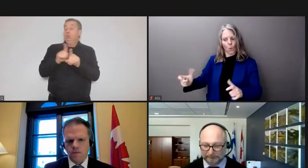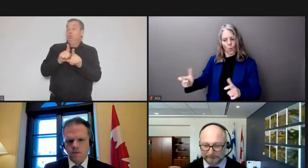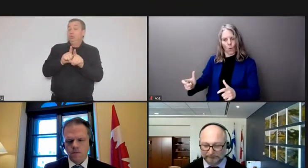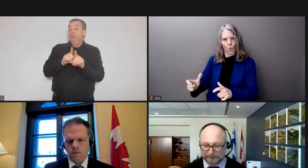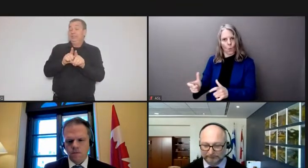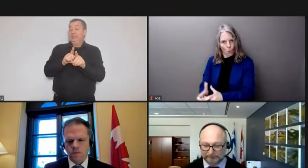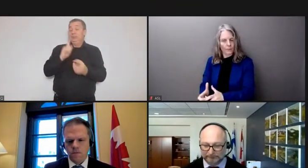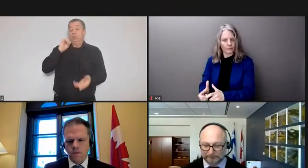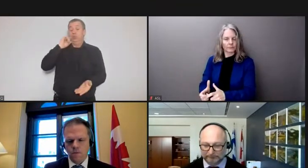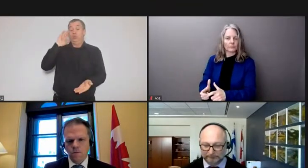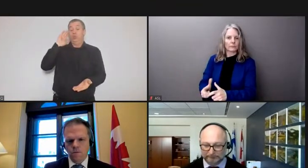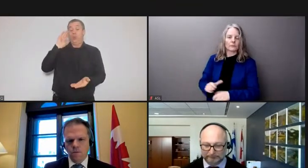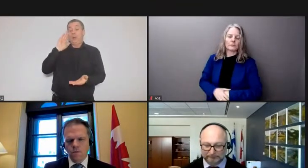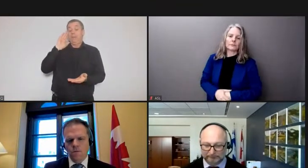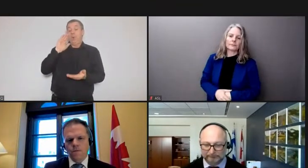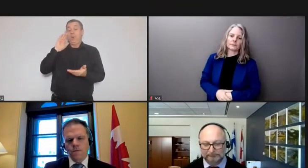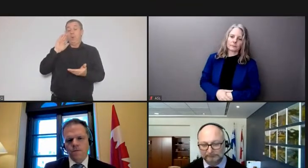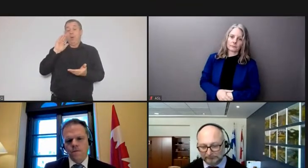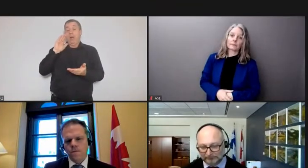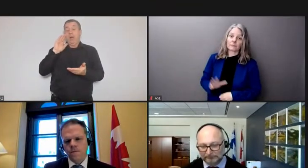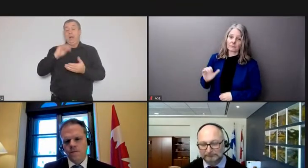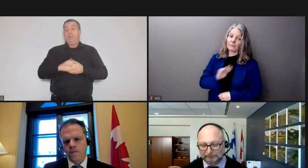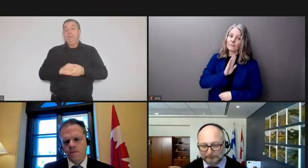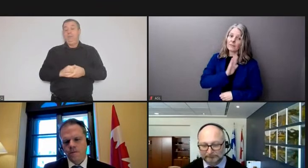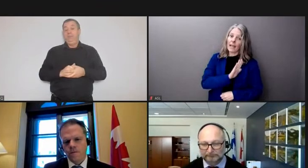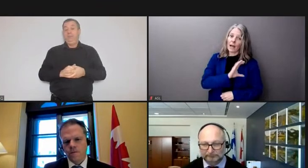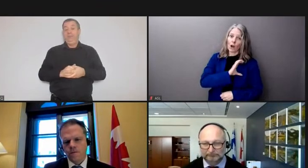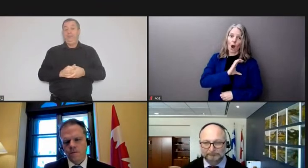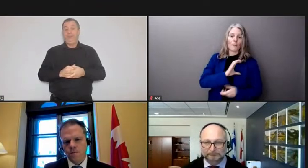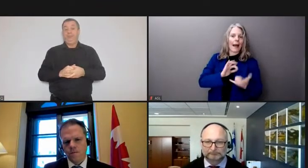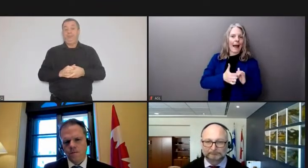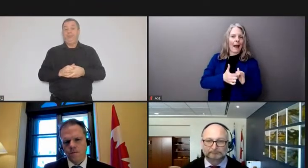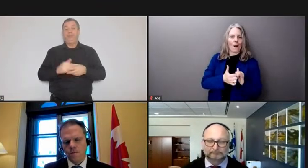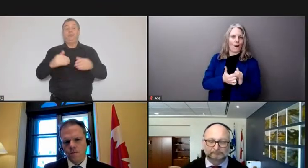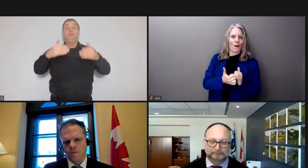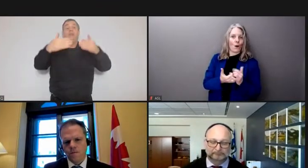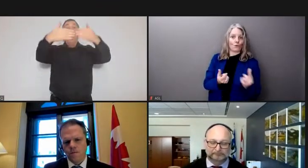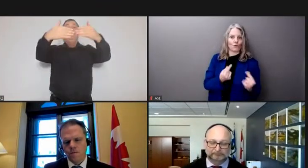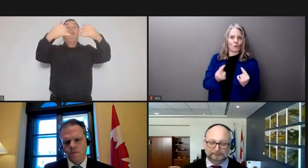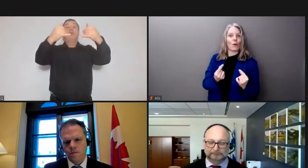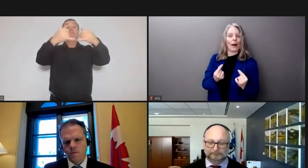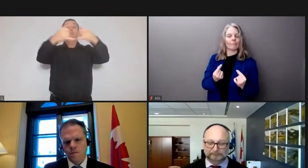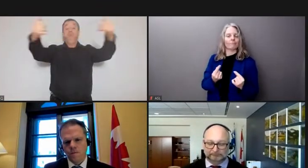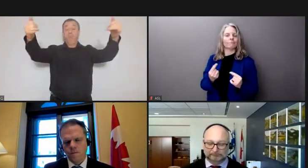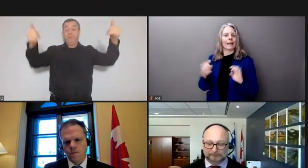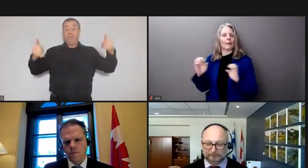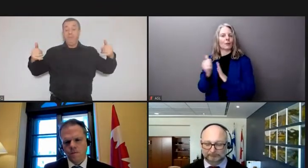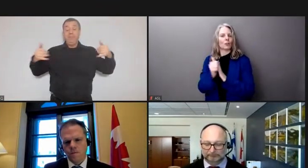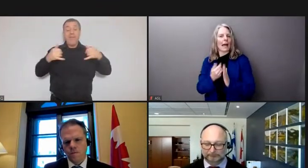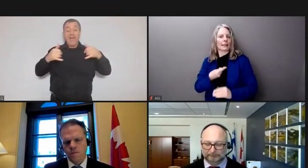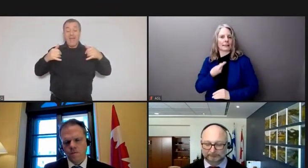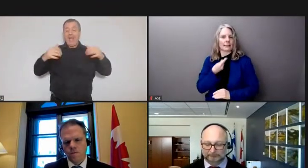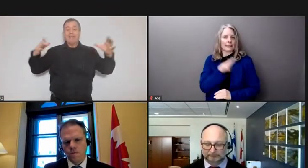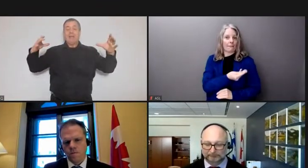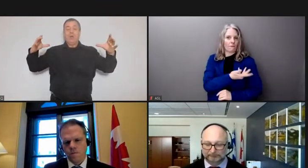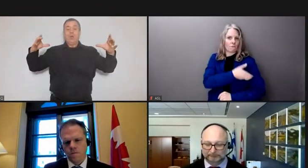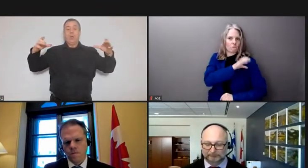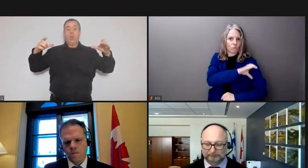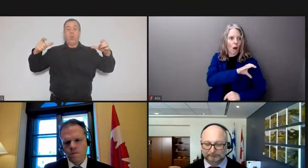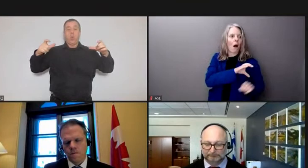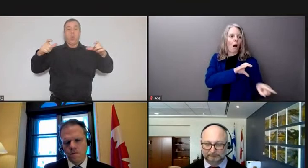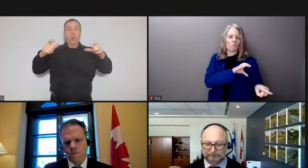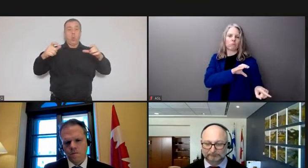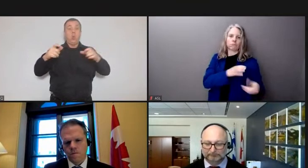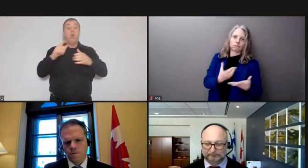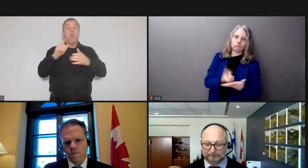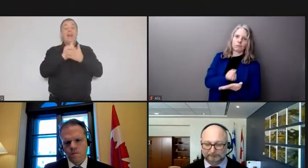kicked into high gear was one of the ways in which the Emergencies Act has been put to good use. In addition